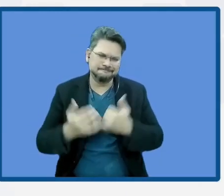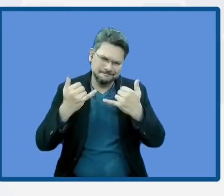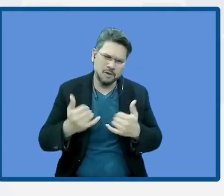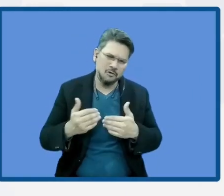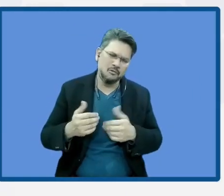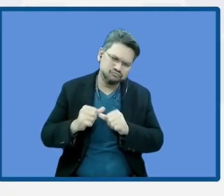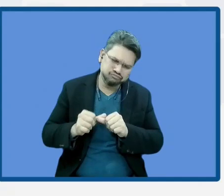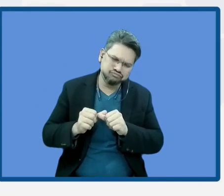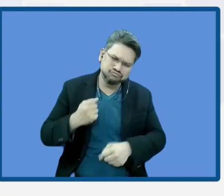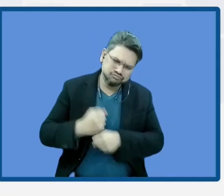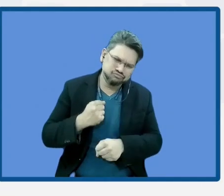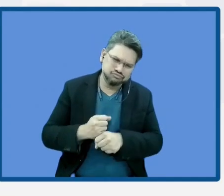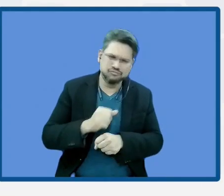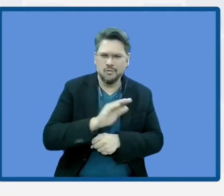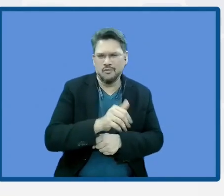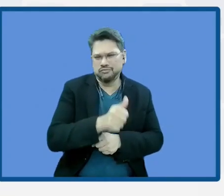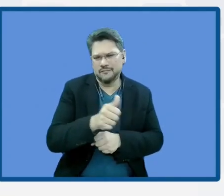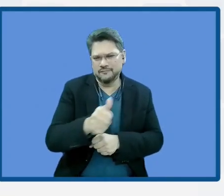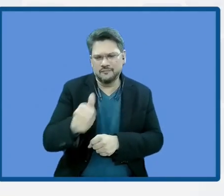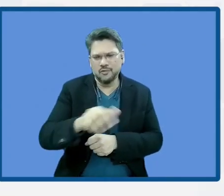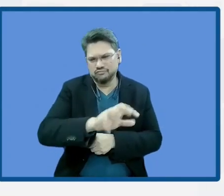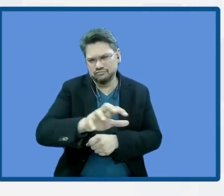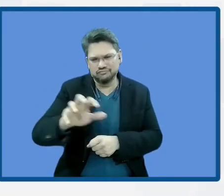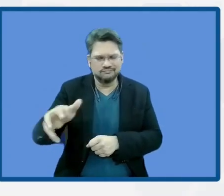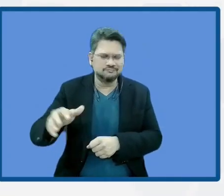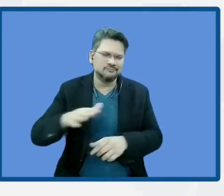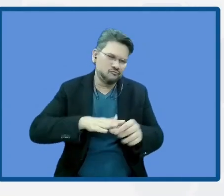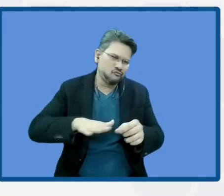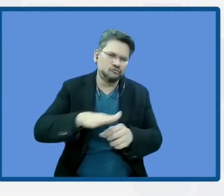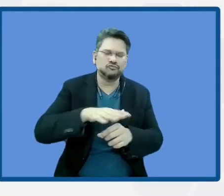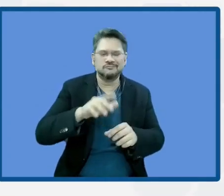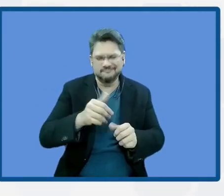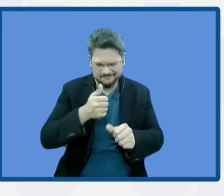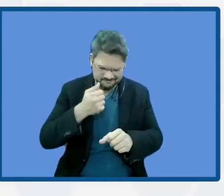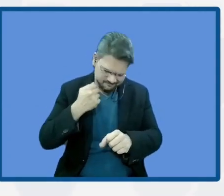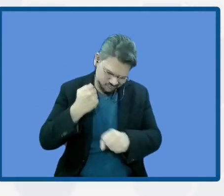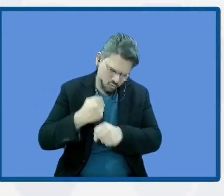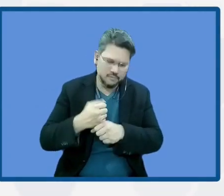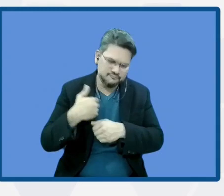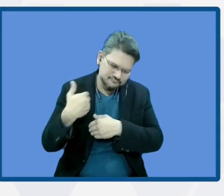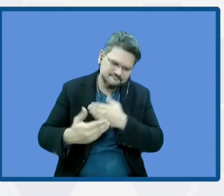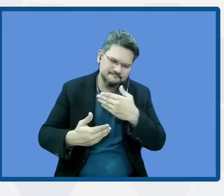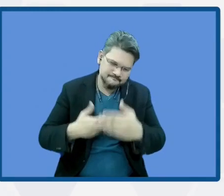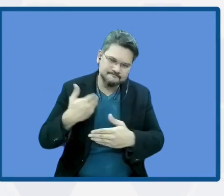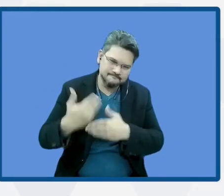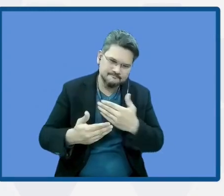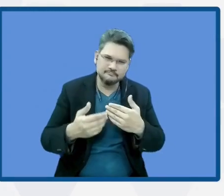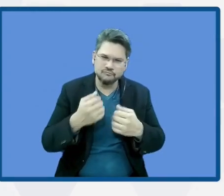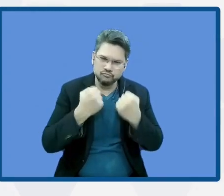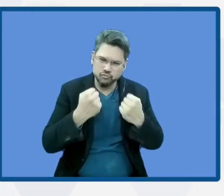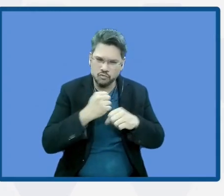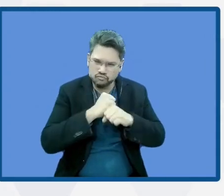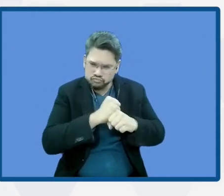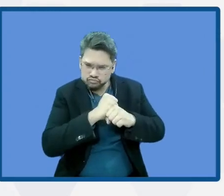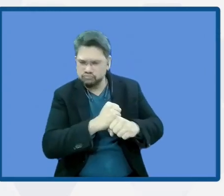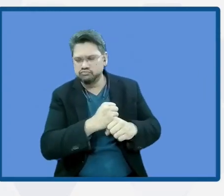boost resilience construction and to keep developing capabilities and